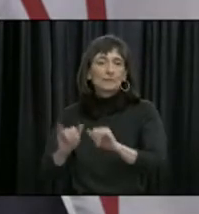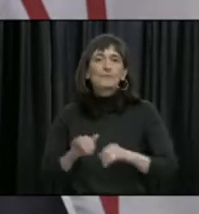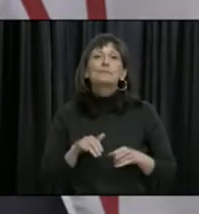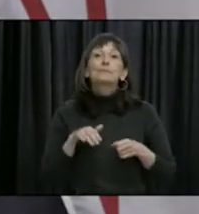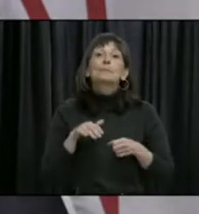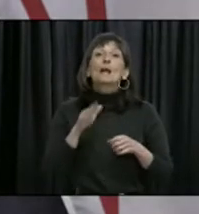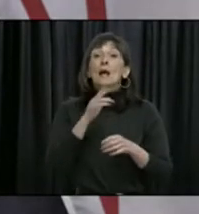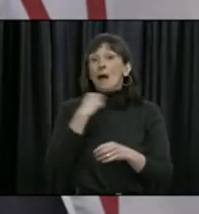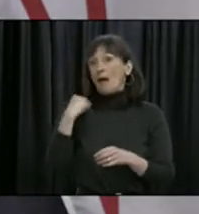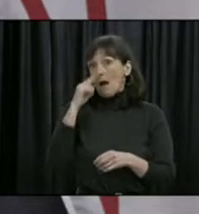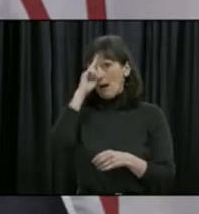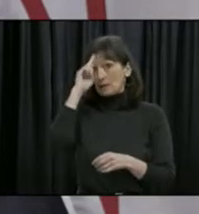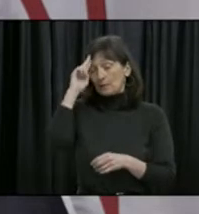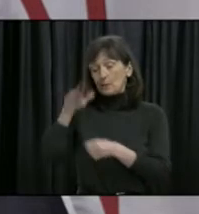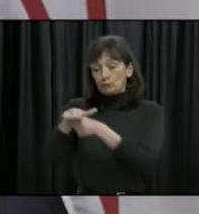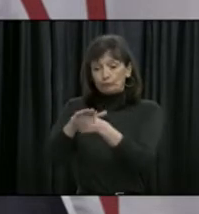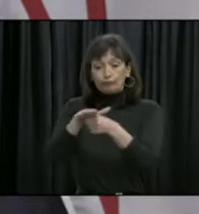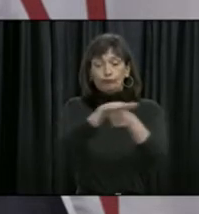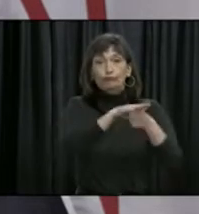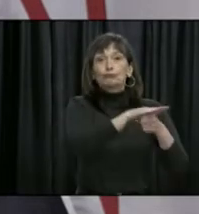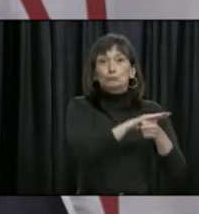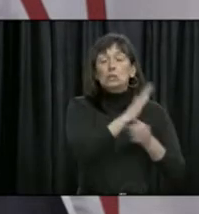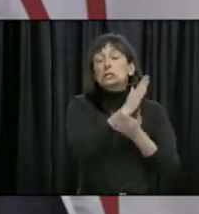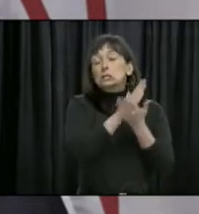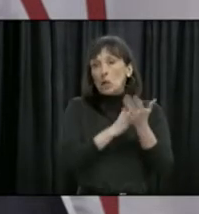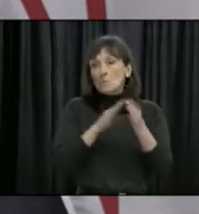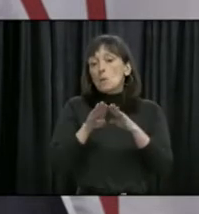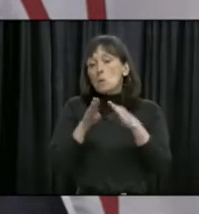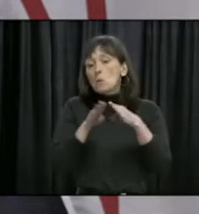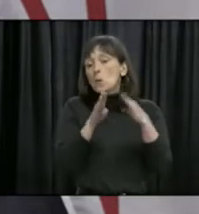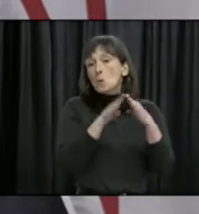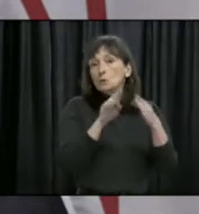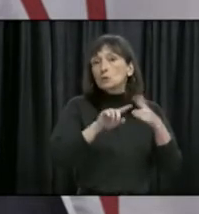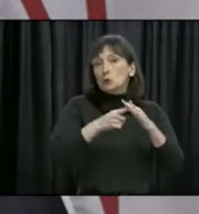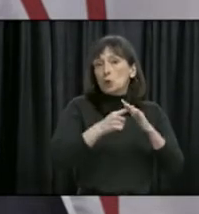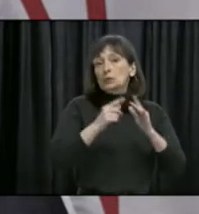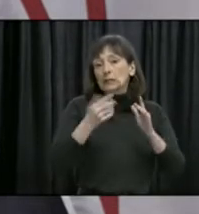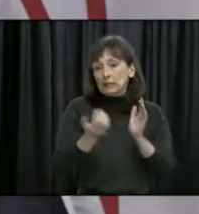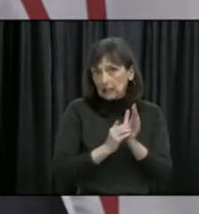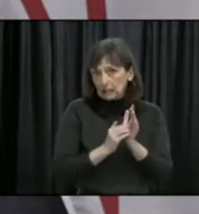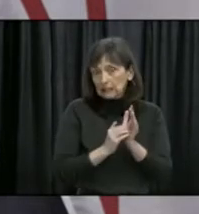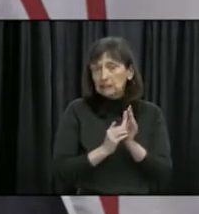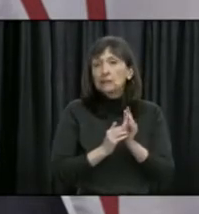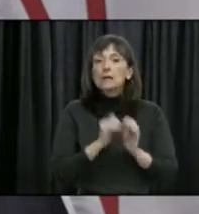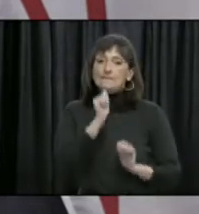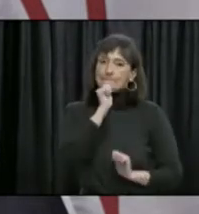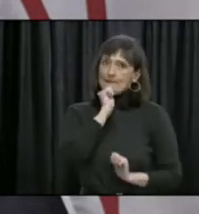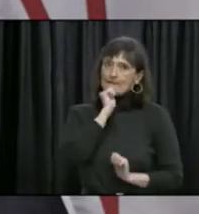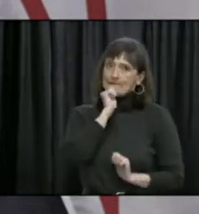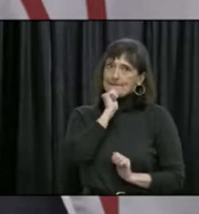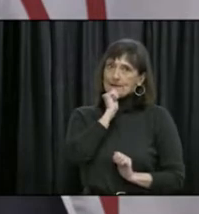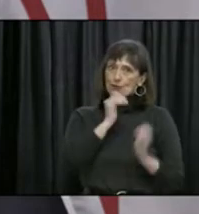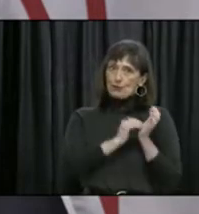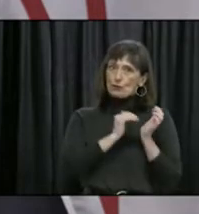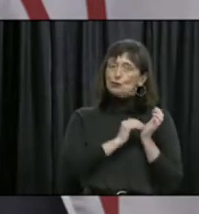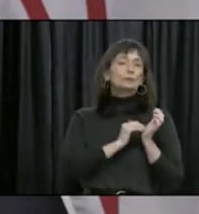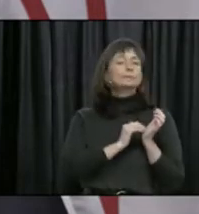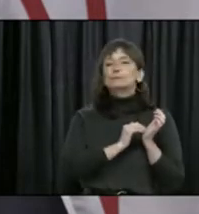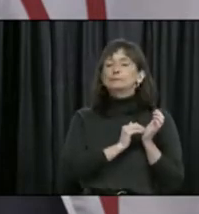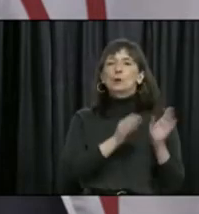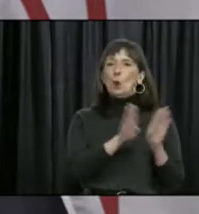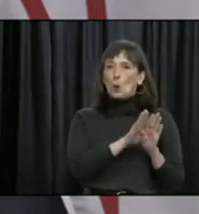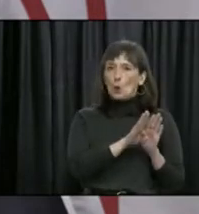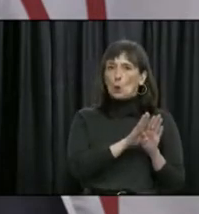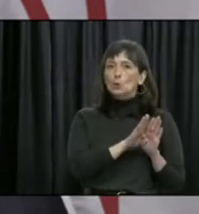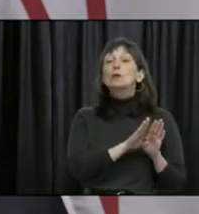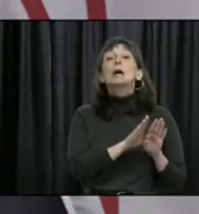begin allowing some health care services to resume. The private health care clinics remain closed except for urgent and emergent care